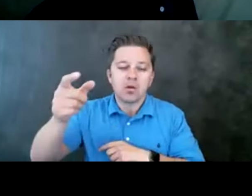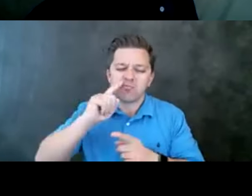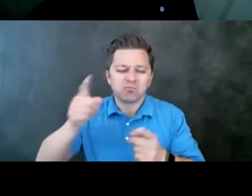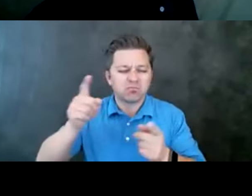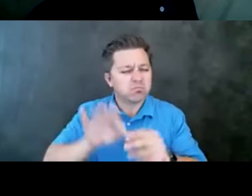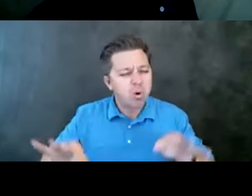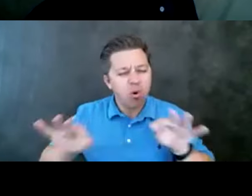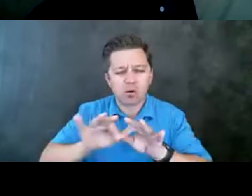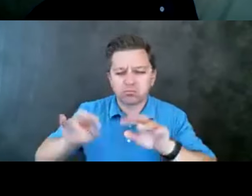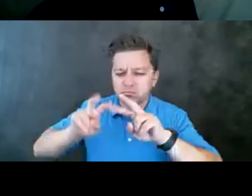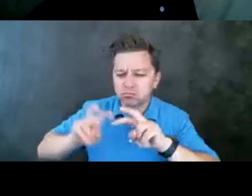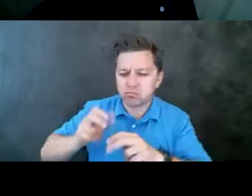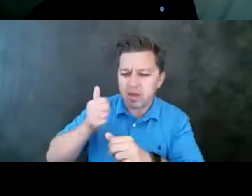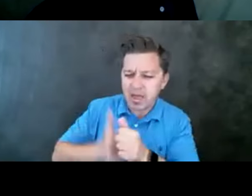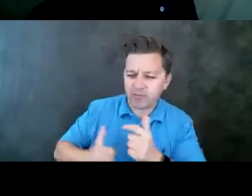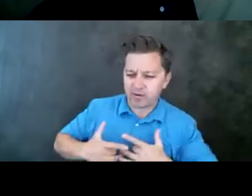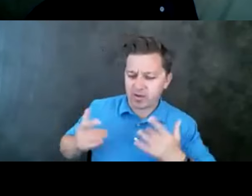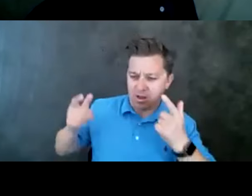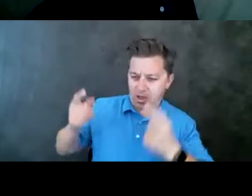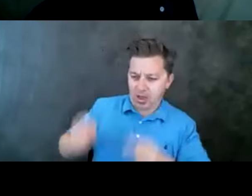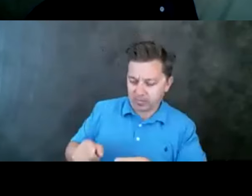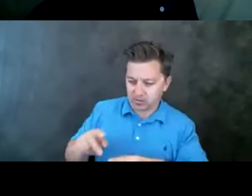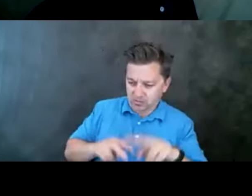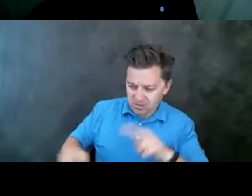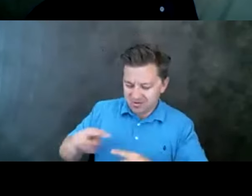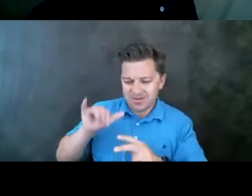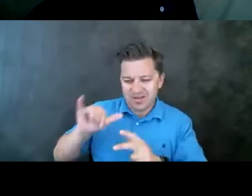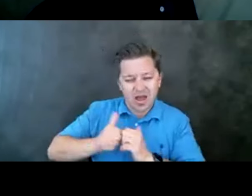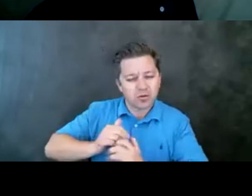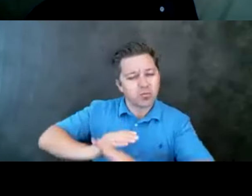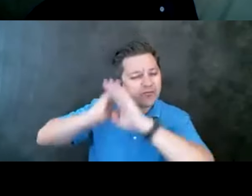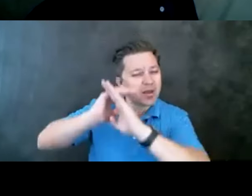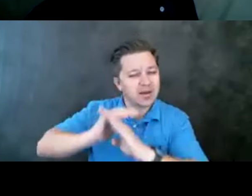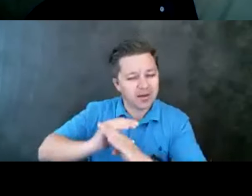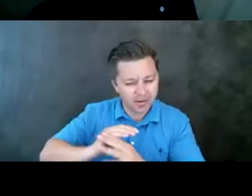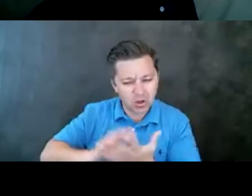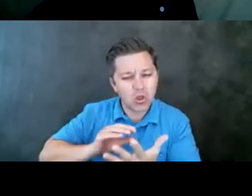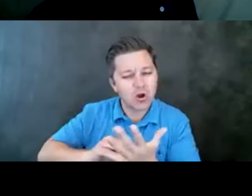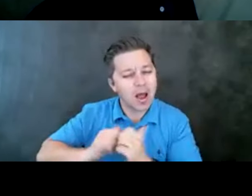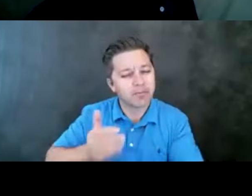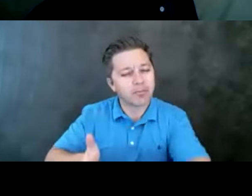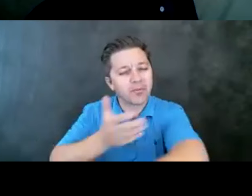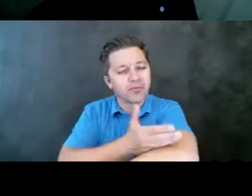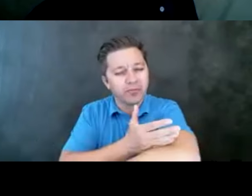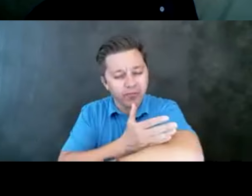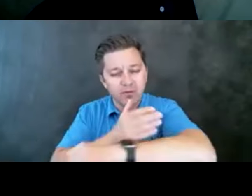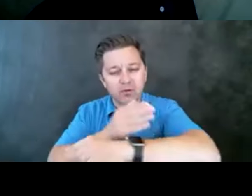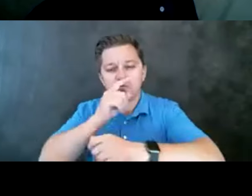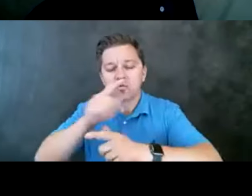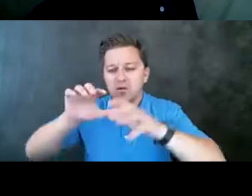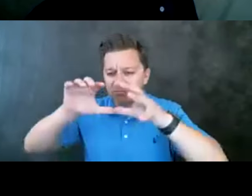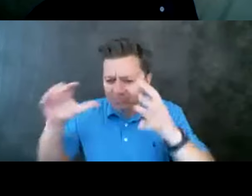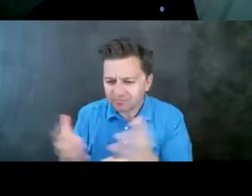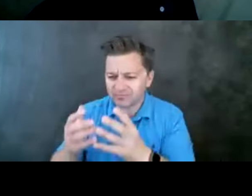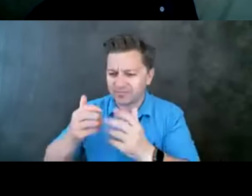every event that occurs, so that we can learn more about how to prevent them. need to look at them kind of holistically at each event and